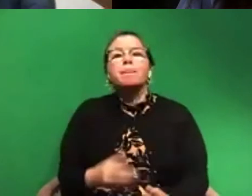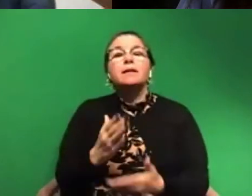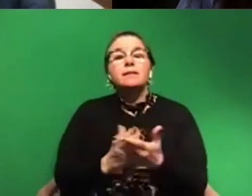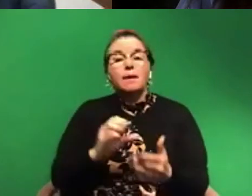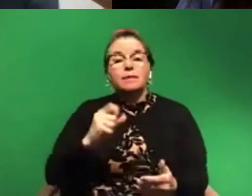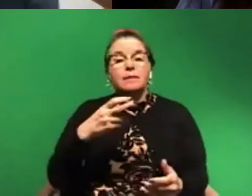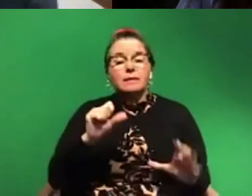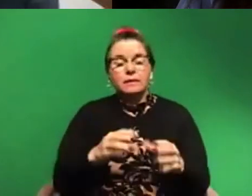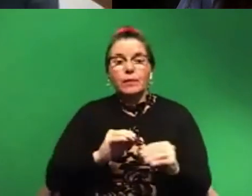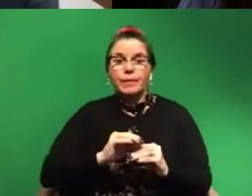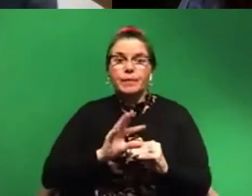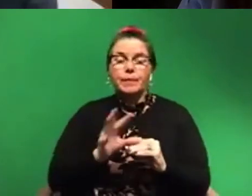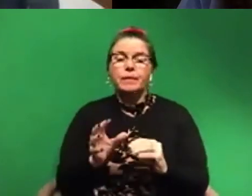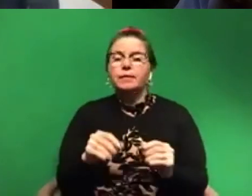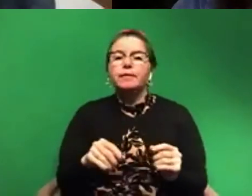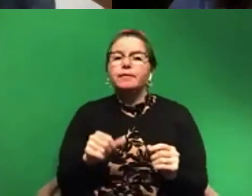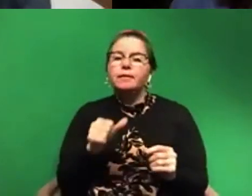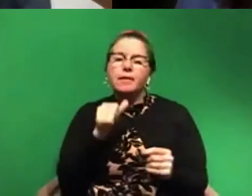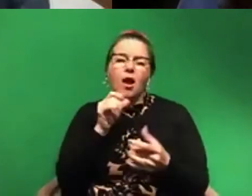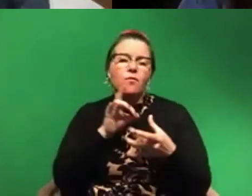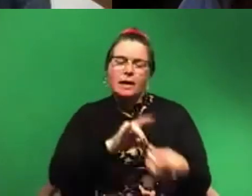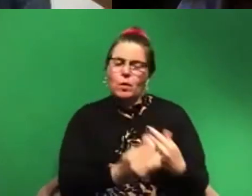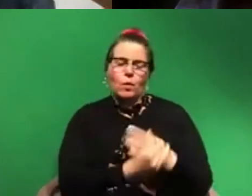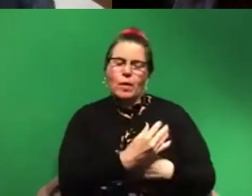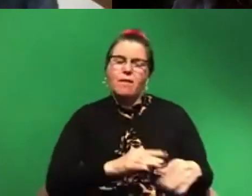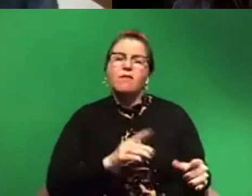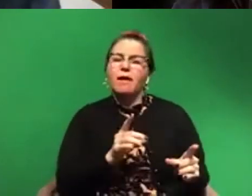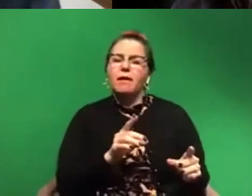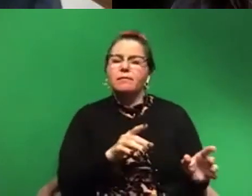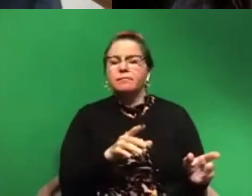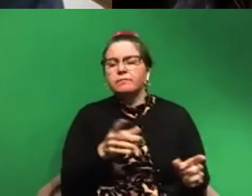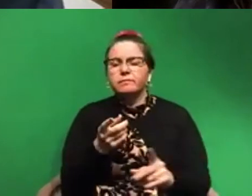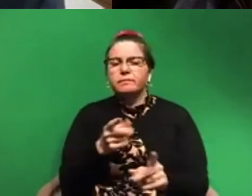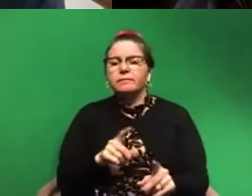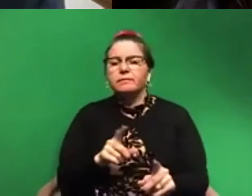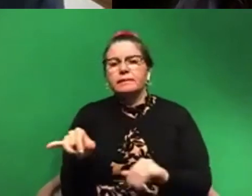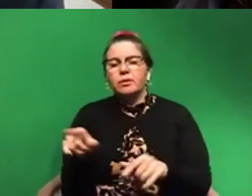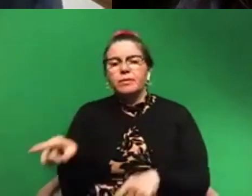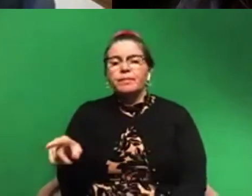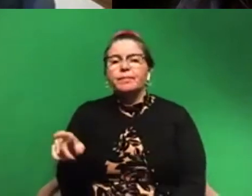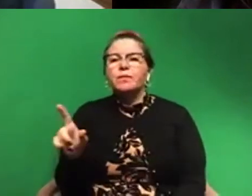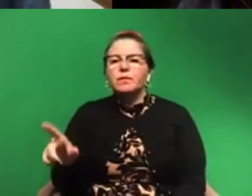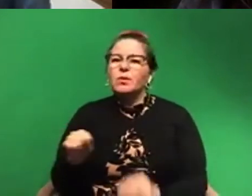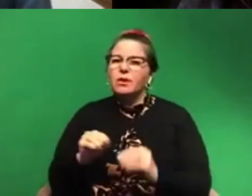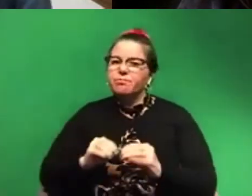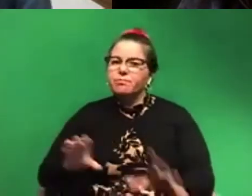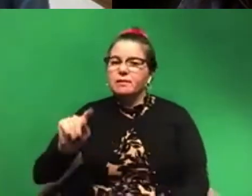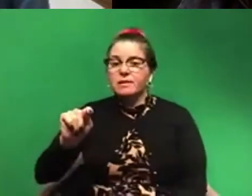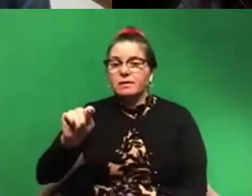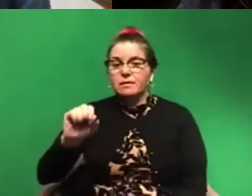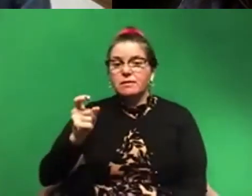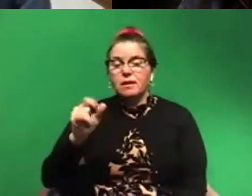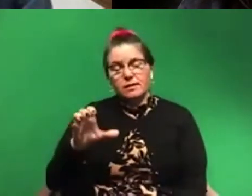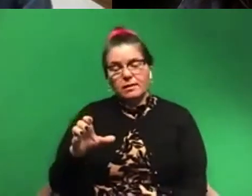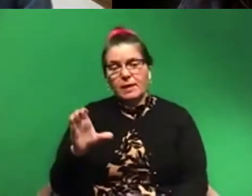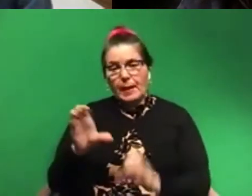not related to the luminescence, but coincidentally, um, turn out to give off, uh, toxic chemicals as well. Um, these chemicals are toxic